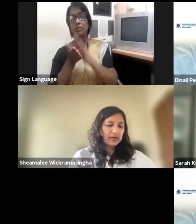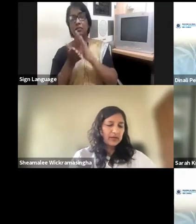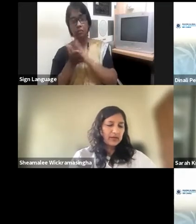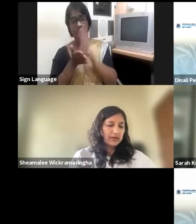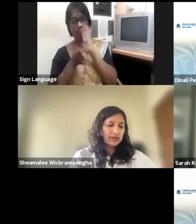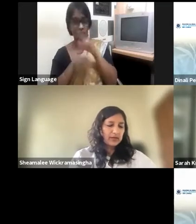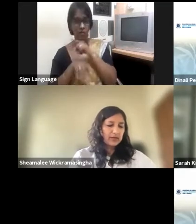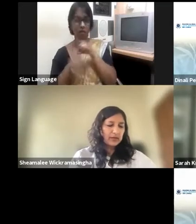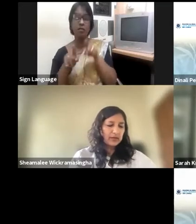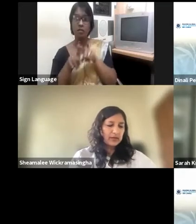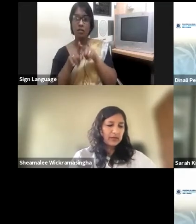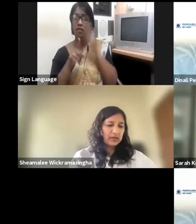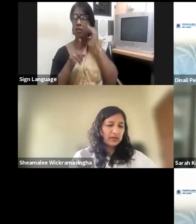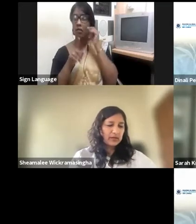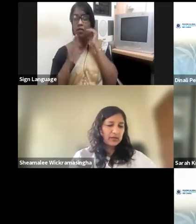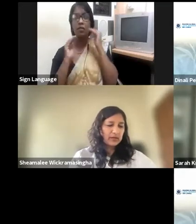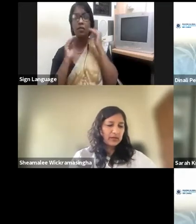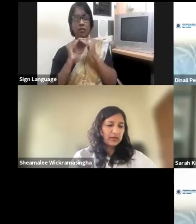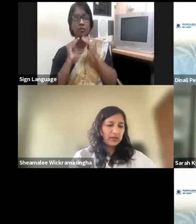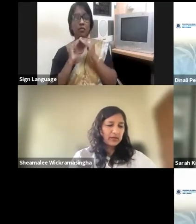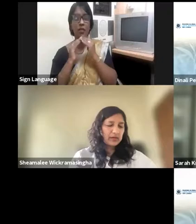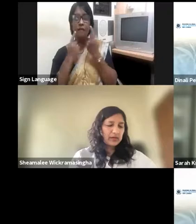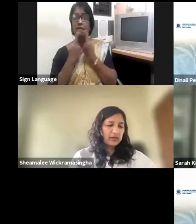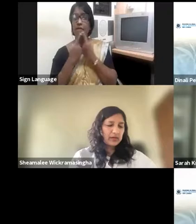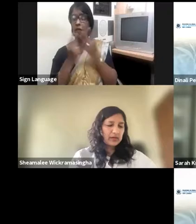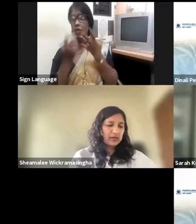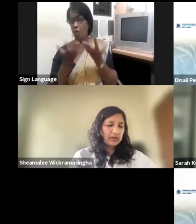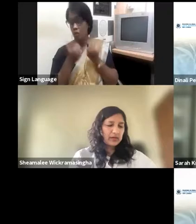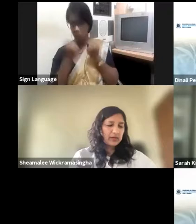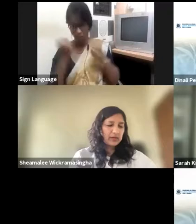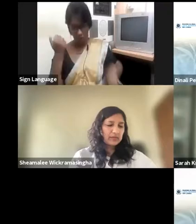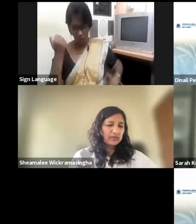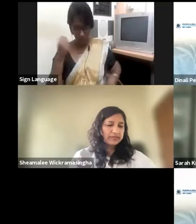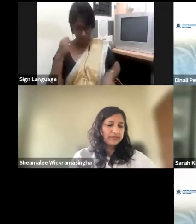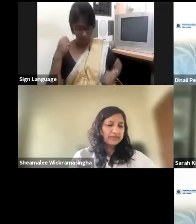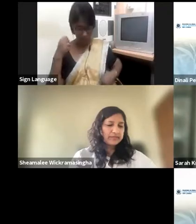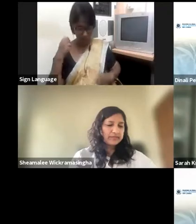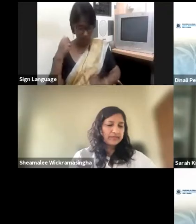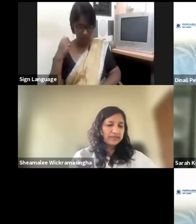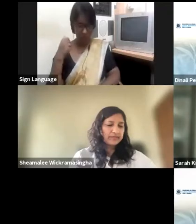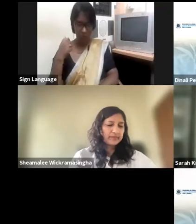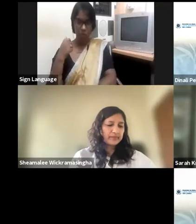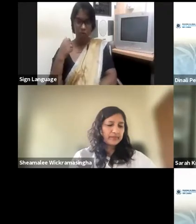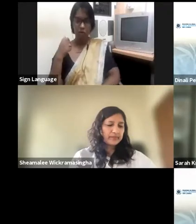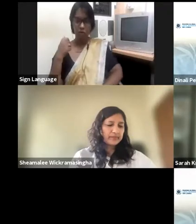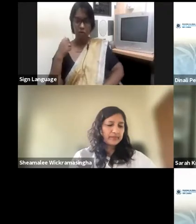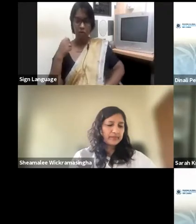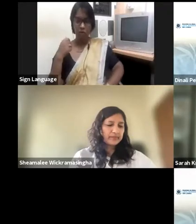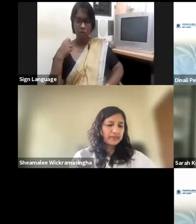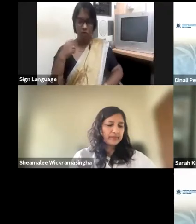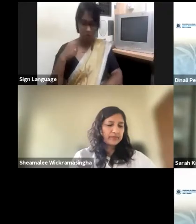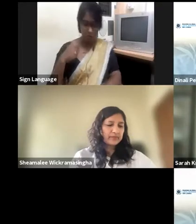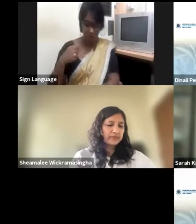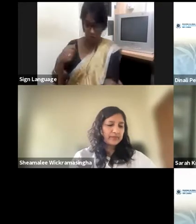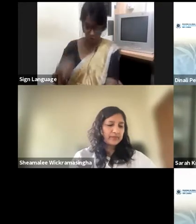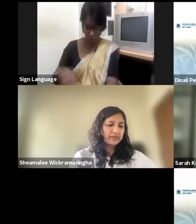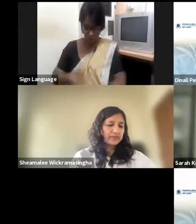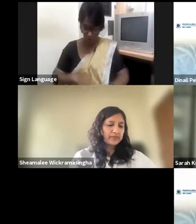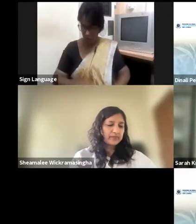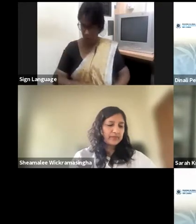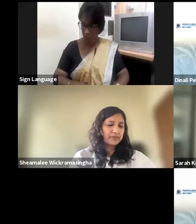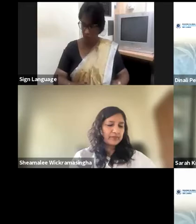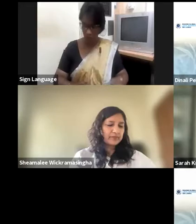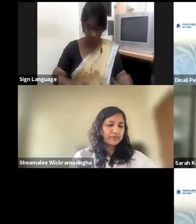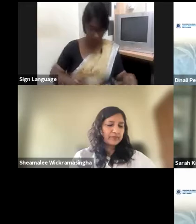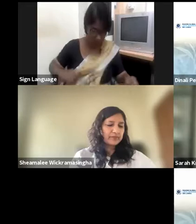on diversity. You know, most of the time, when I have free time, I watch rugby and cricket. You know, and in 1995,